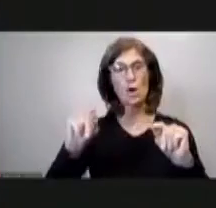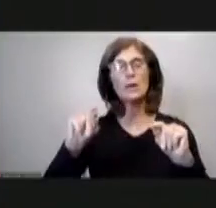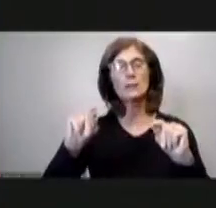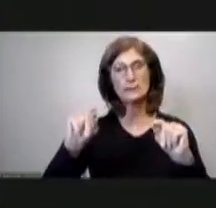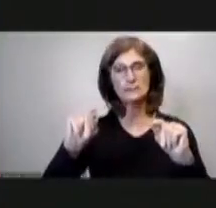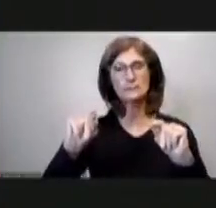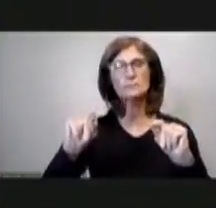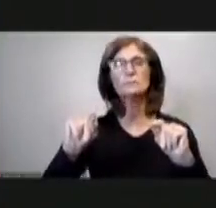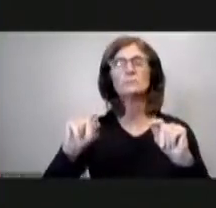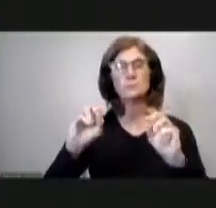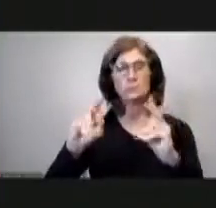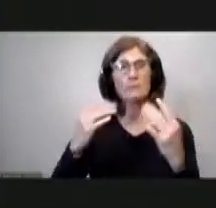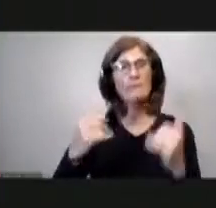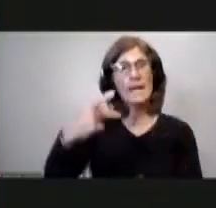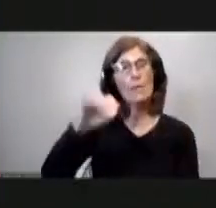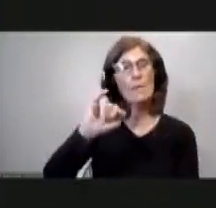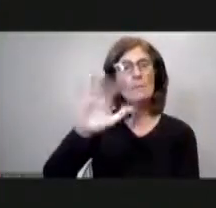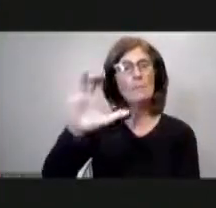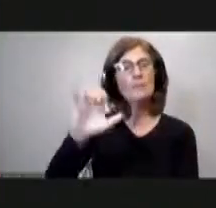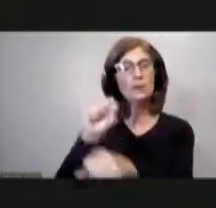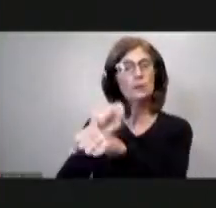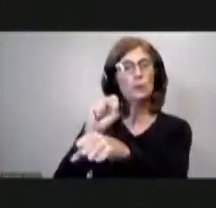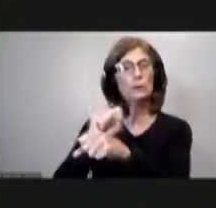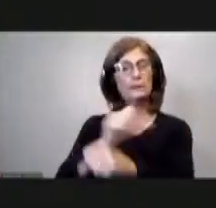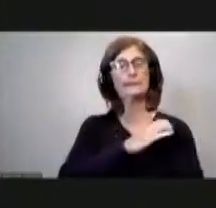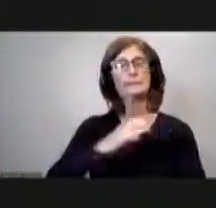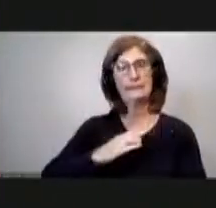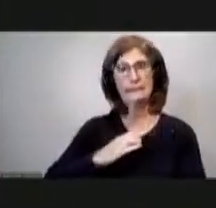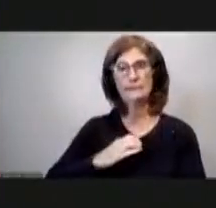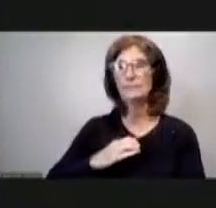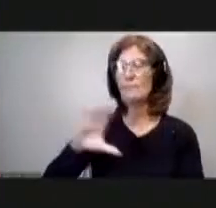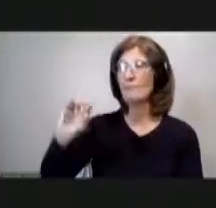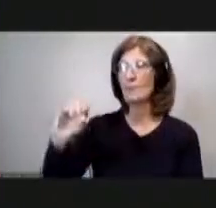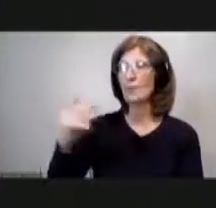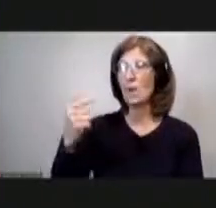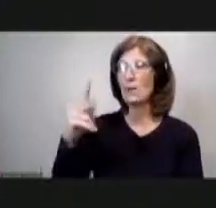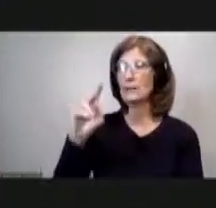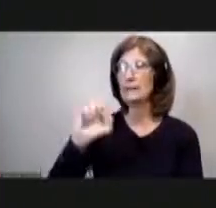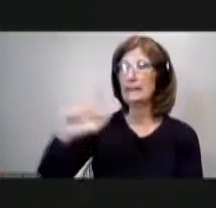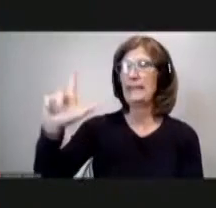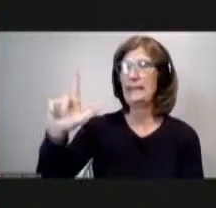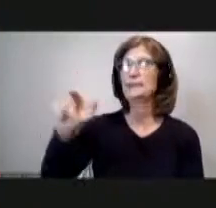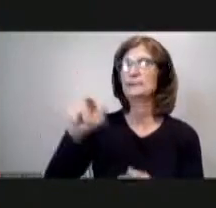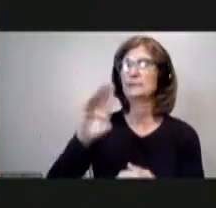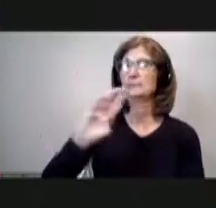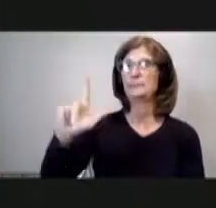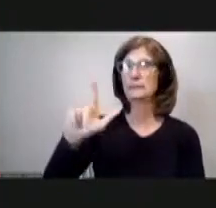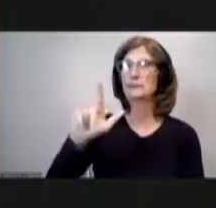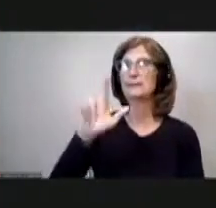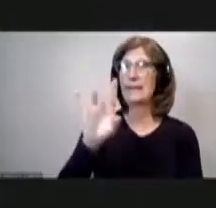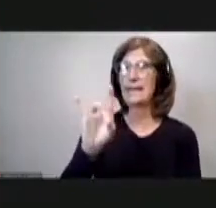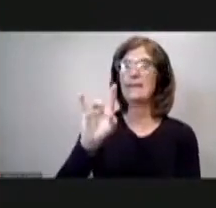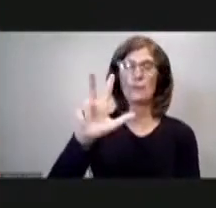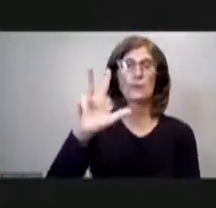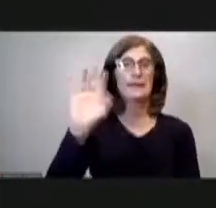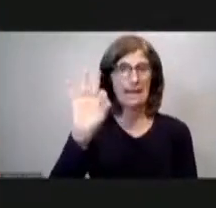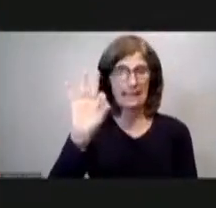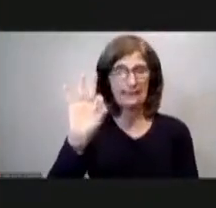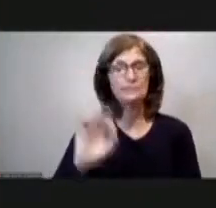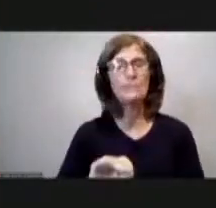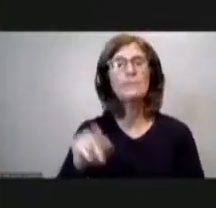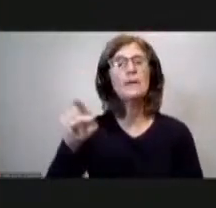that takes us to public works committees chair by councilman cogghill one first new paper is bill 839 bill 839 resolution